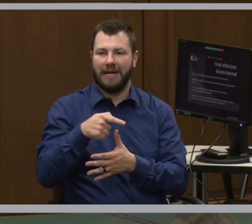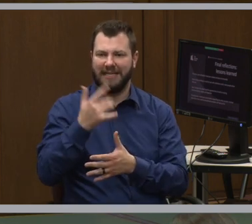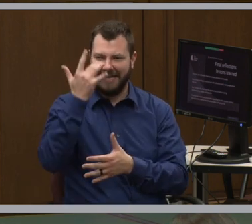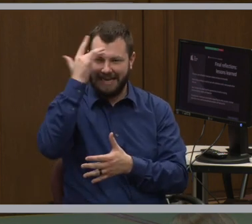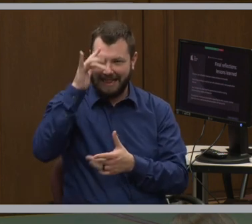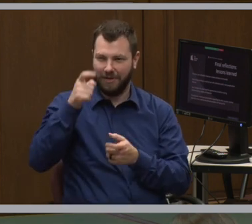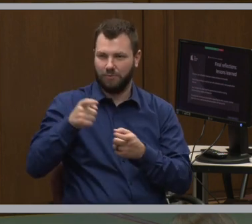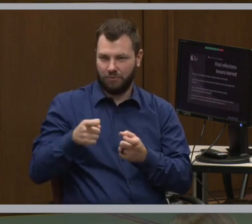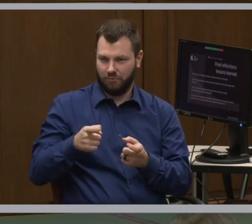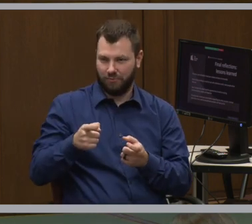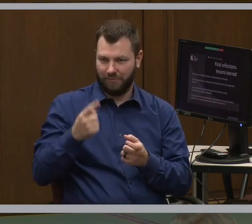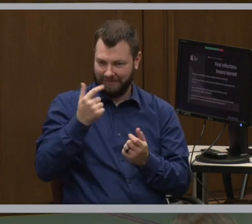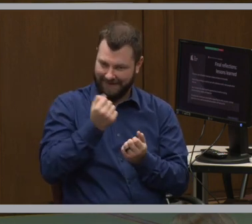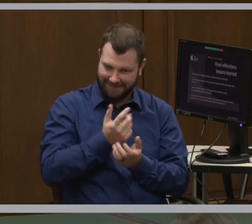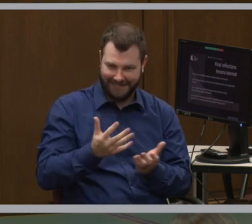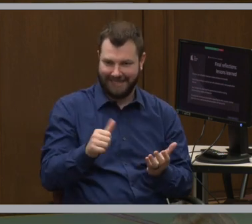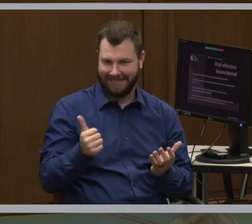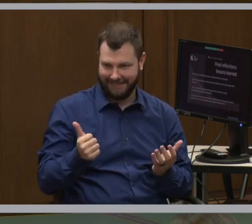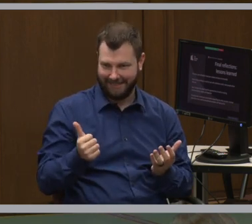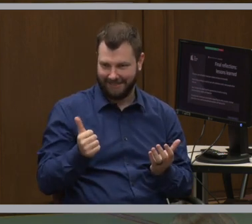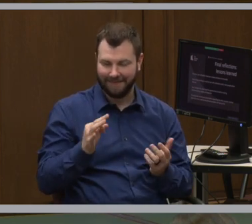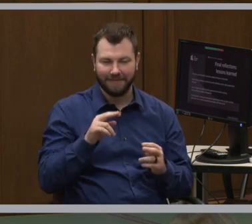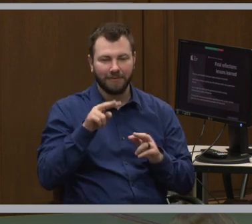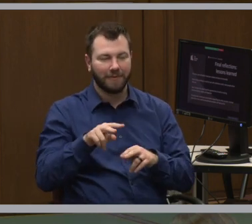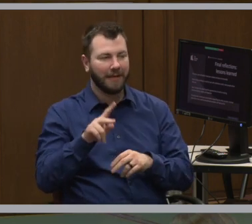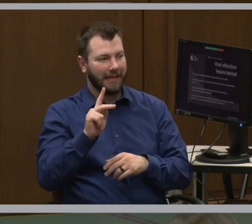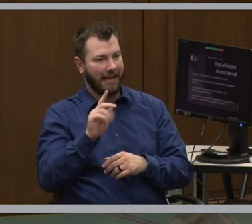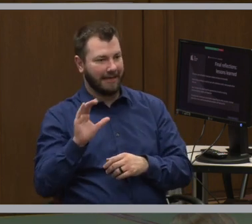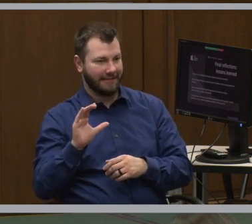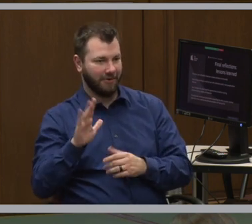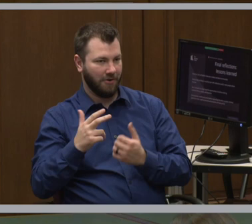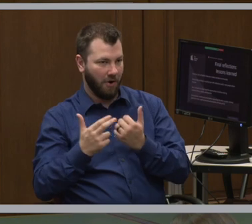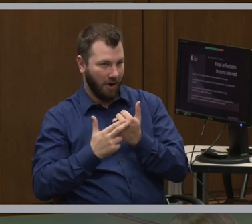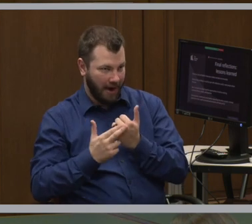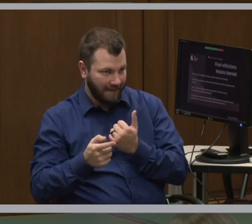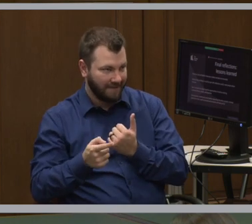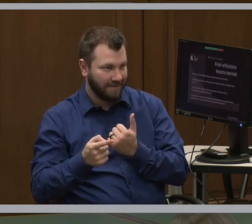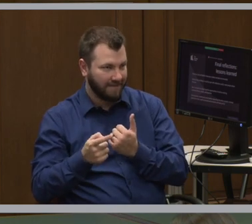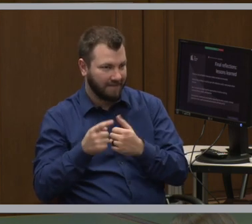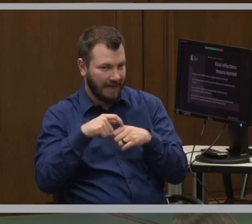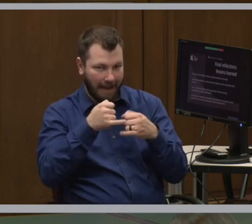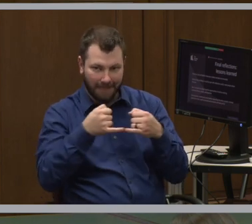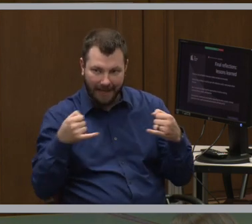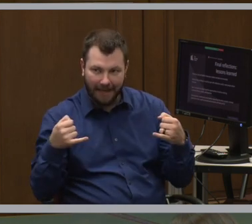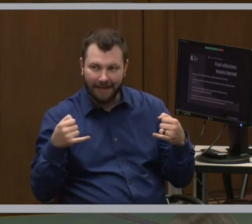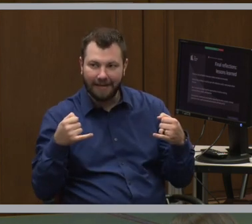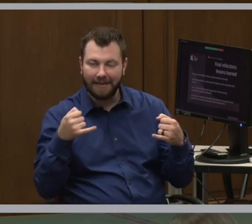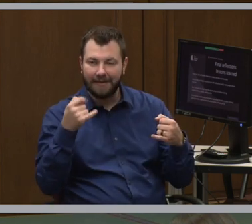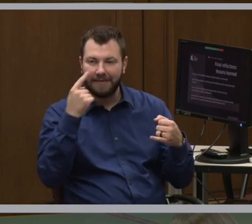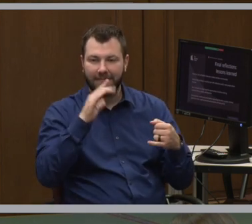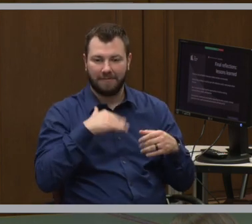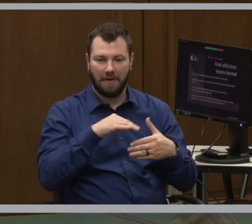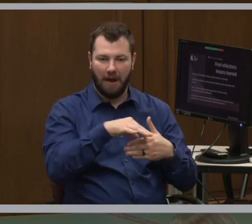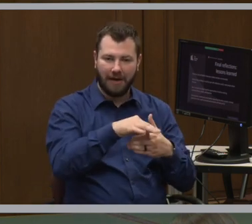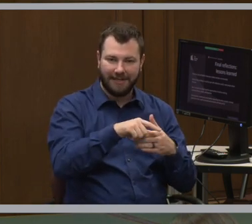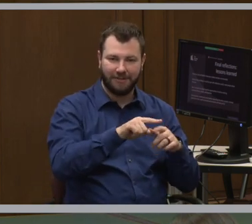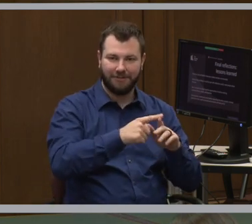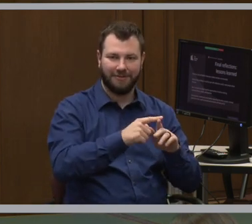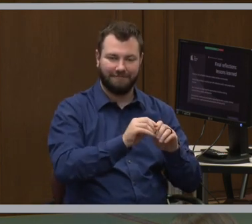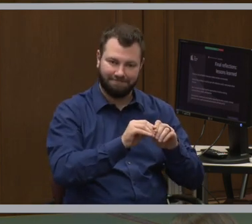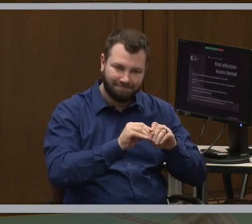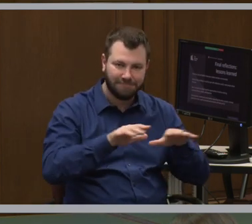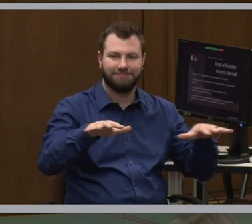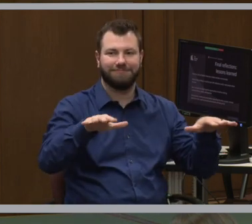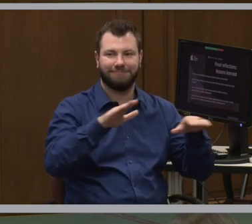over everything else. If you look at the sort of Kennedy Center archives timeline of when our content started exploding on social